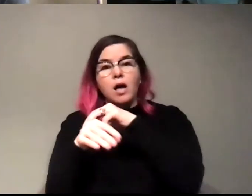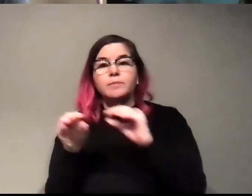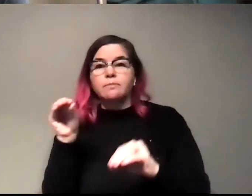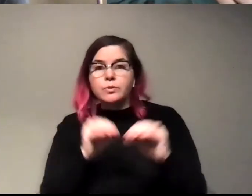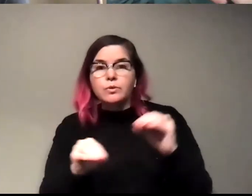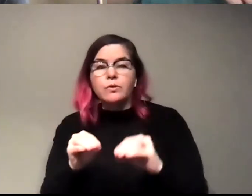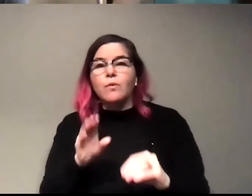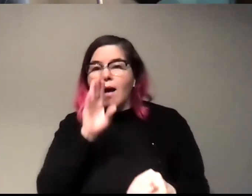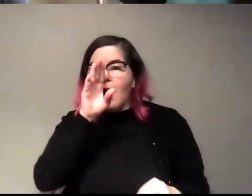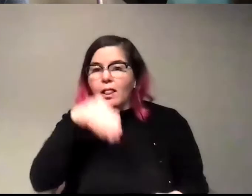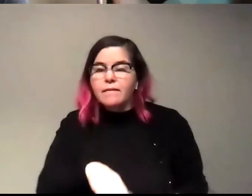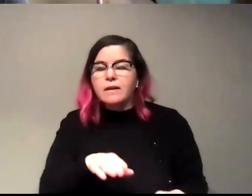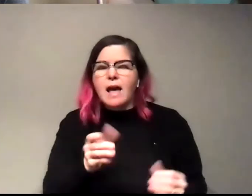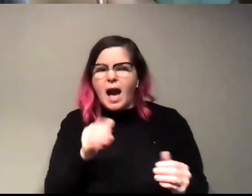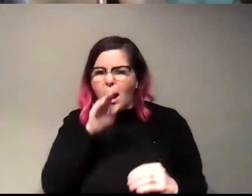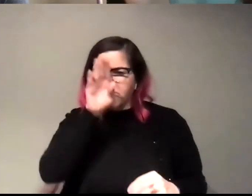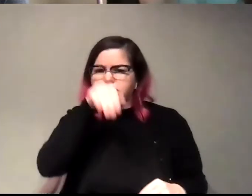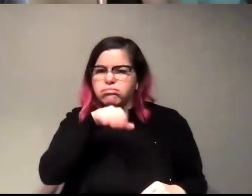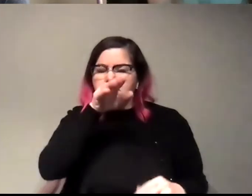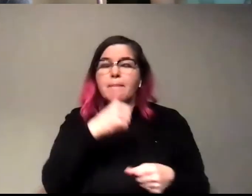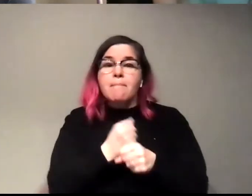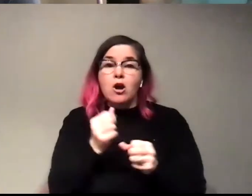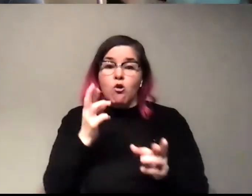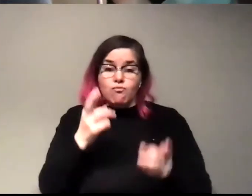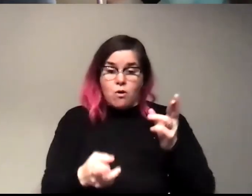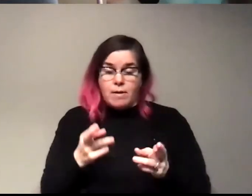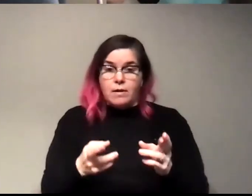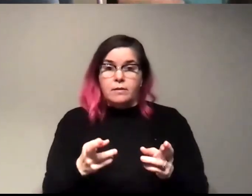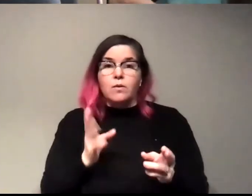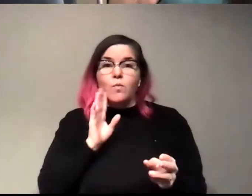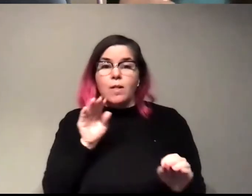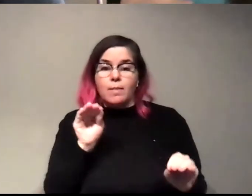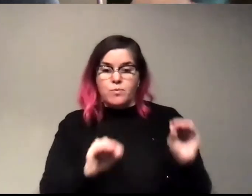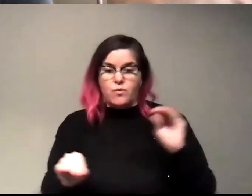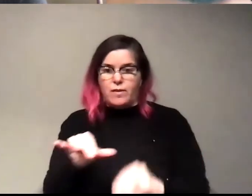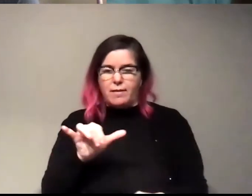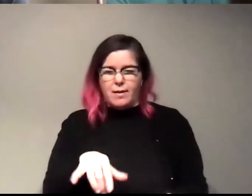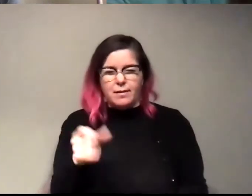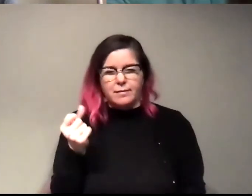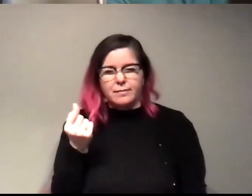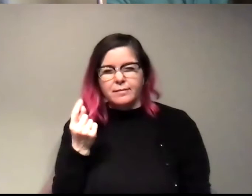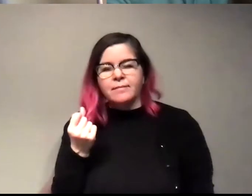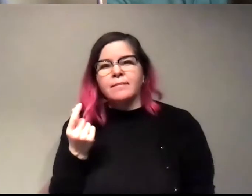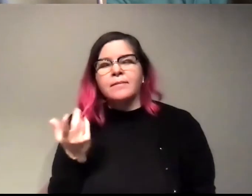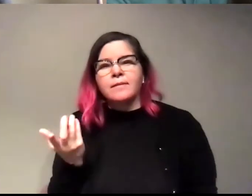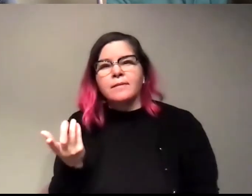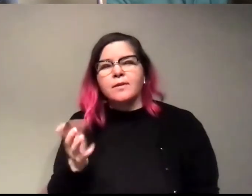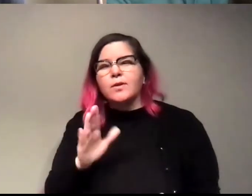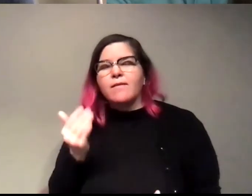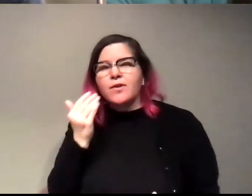elephant trunks move so that you can make a robot that moves like that, you know? So you never know.